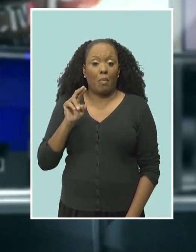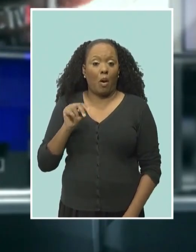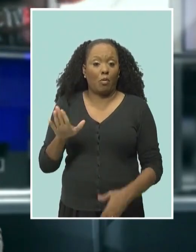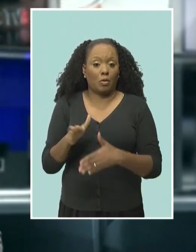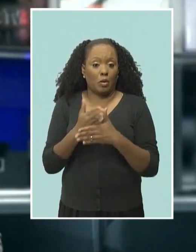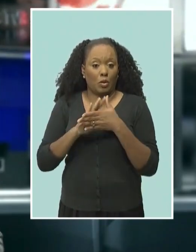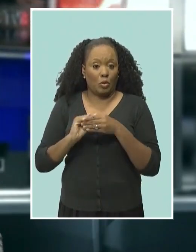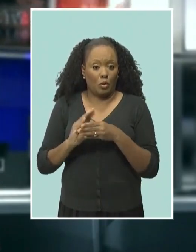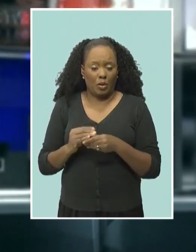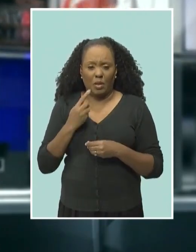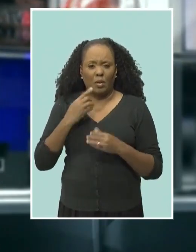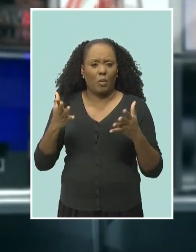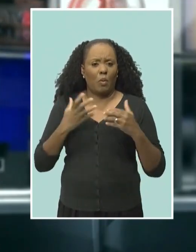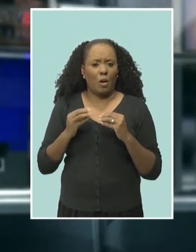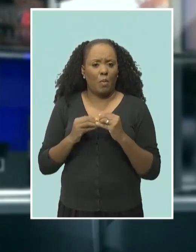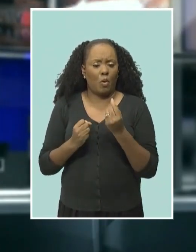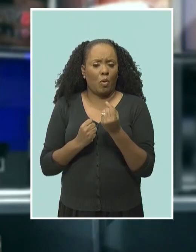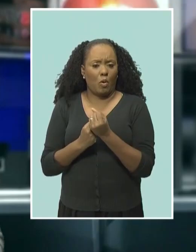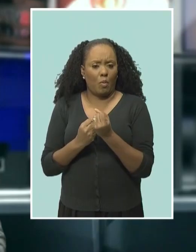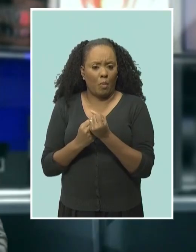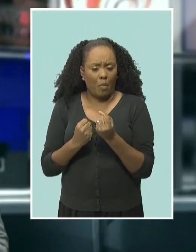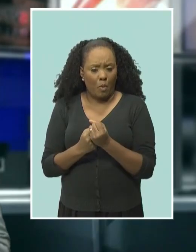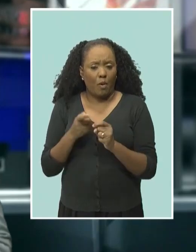police on and off duty.